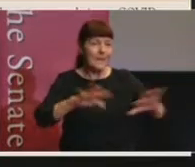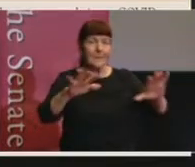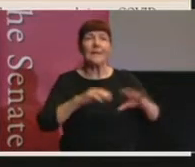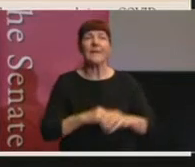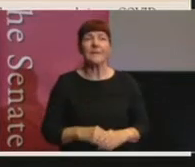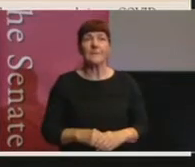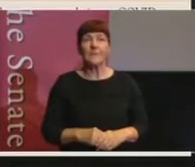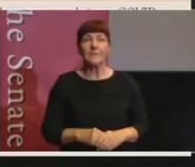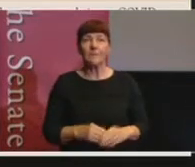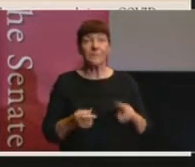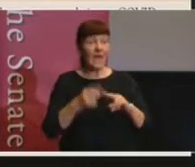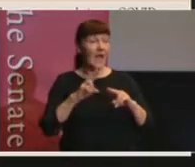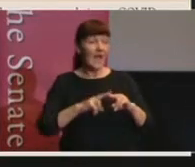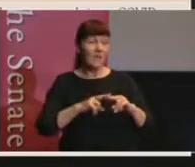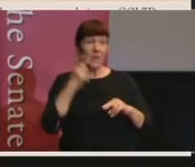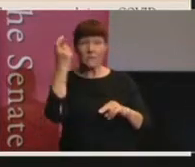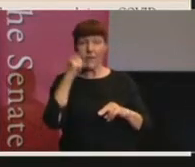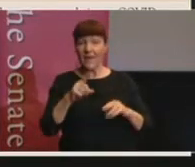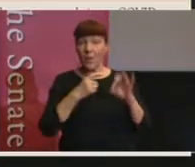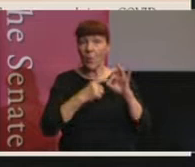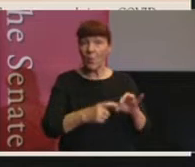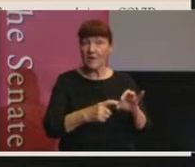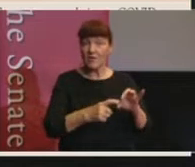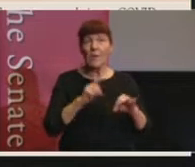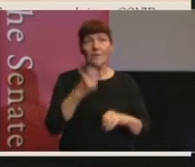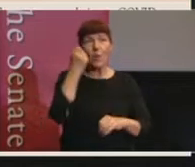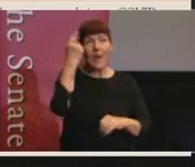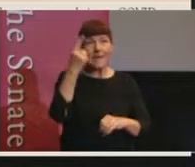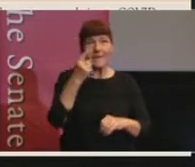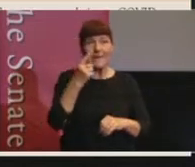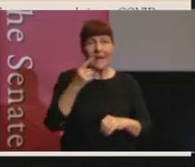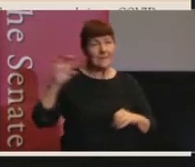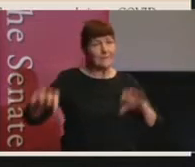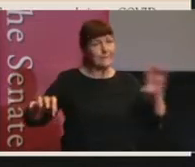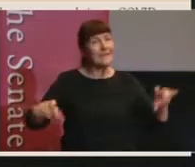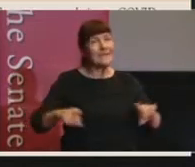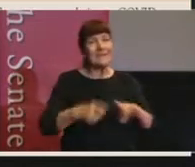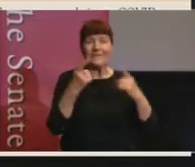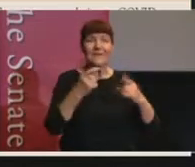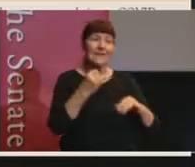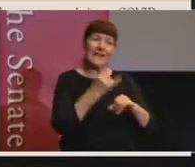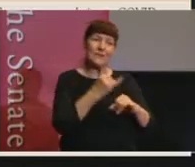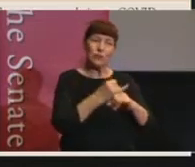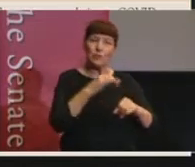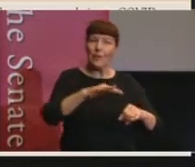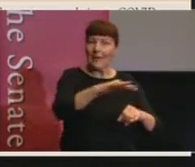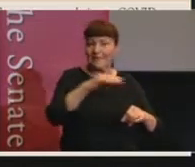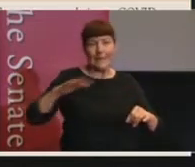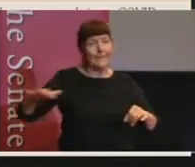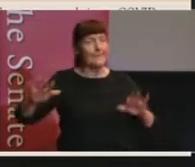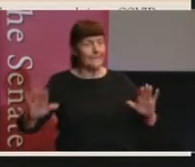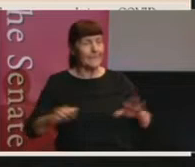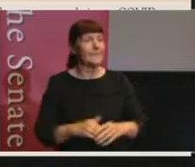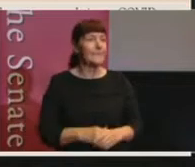question, we have to understand that they come from very different institutional landscapes. It also becomes